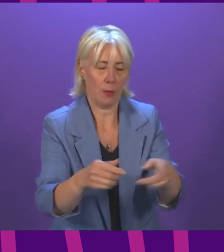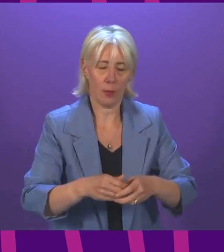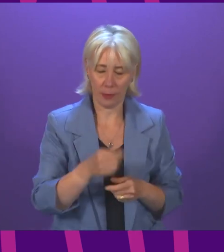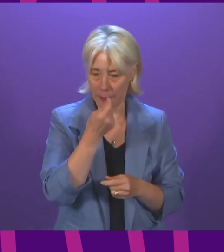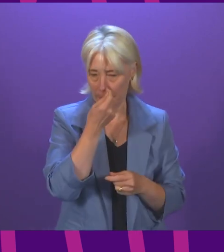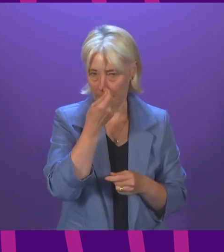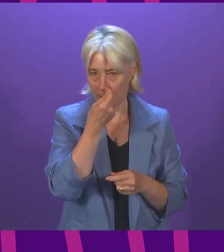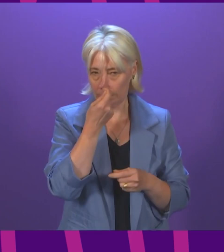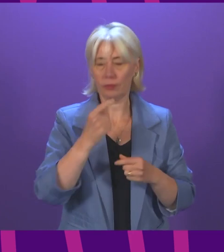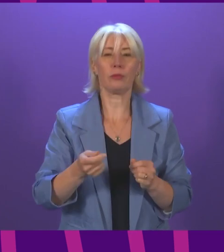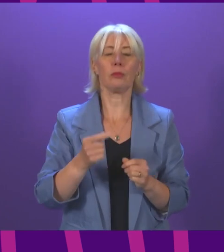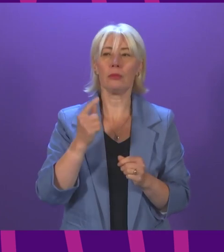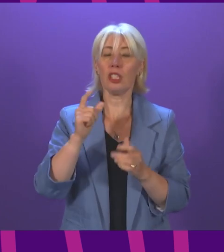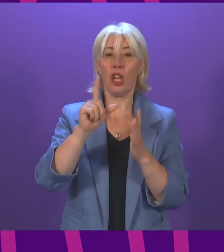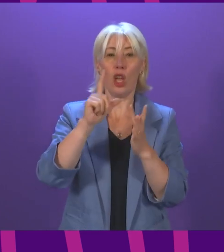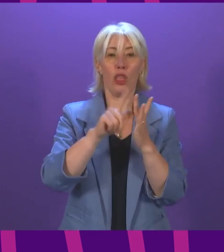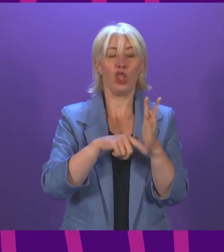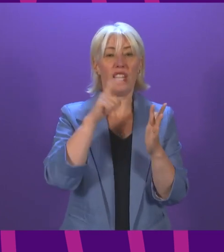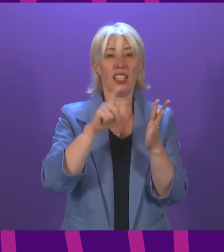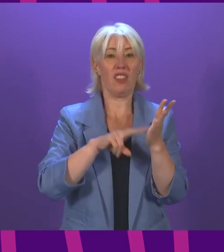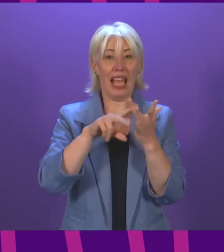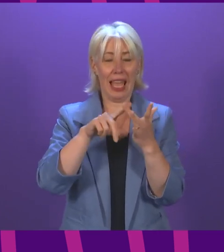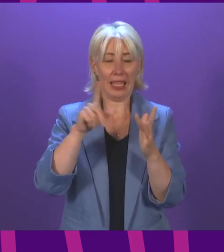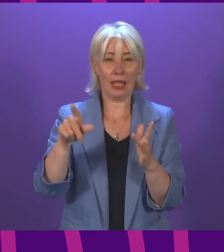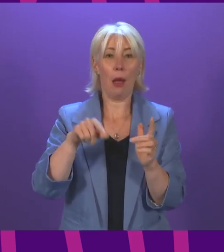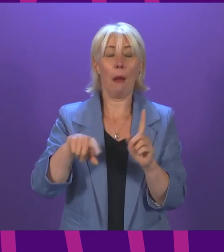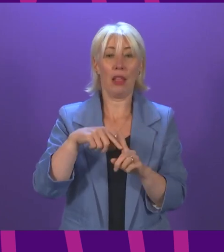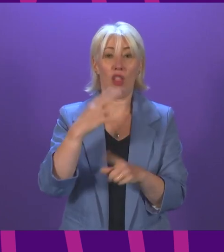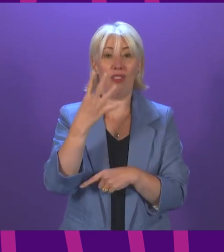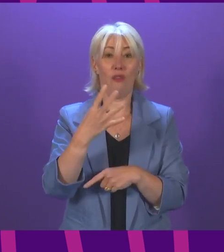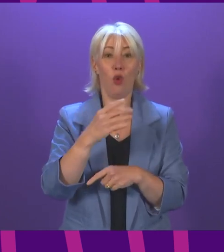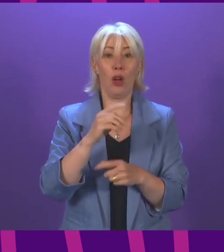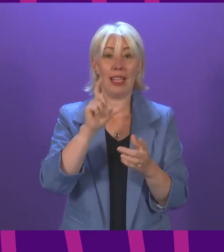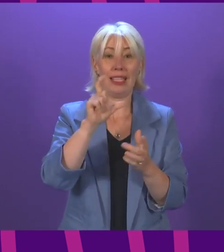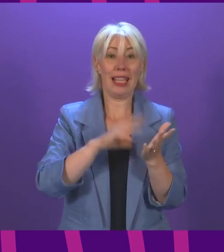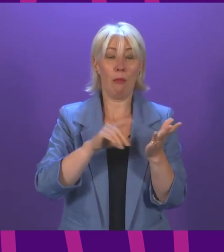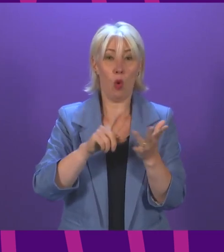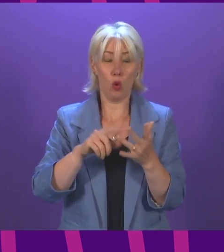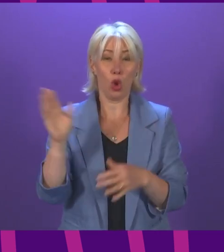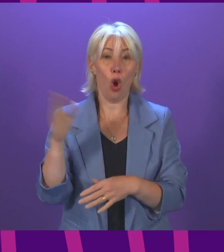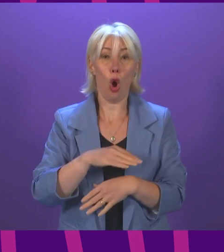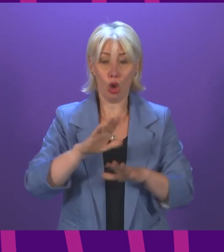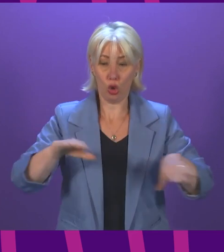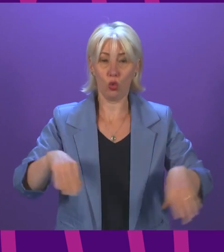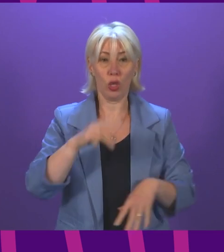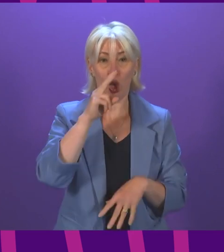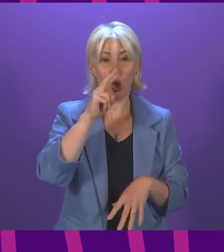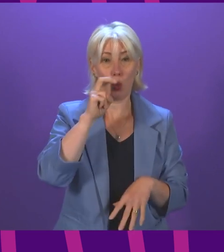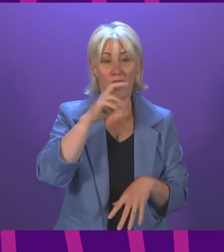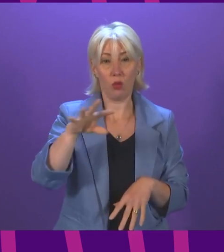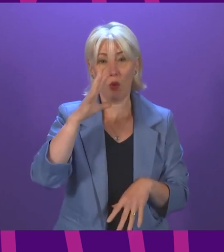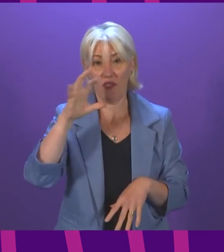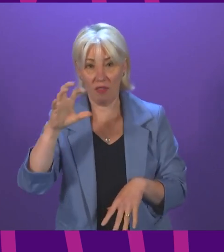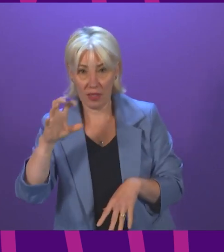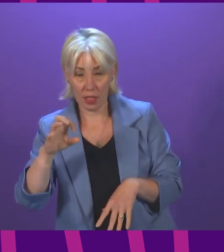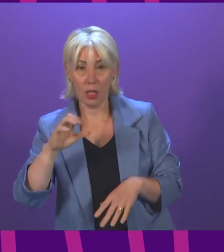advice, our planning officer from the JCVI and the four UK chief medical officers, all children aged 12 to 15, are now being